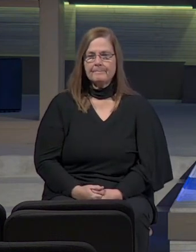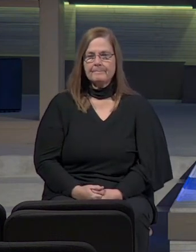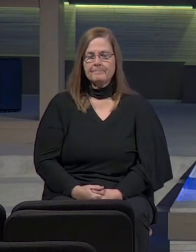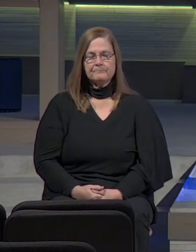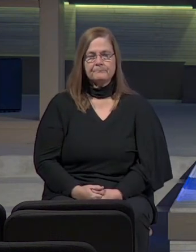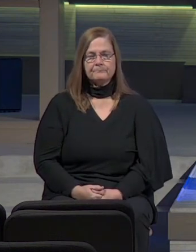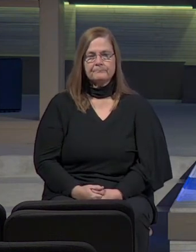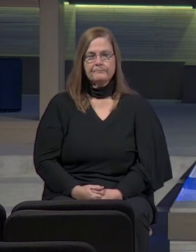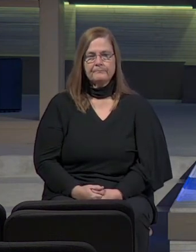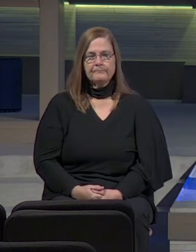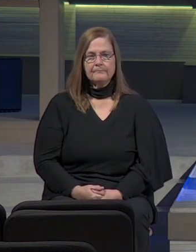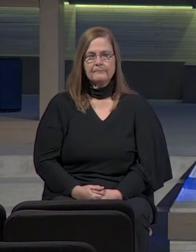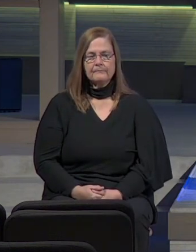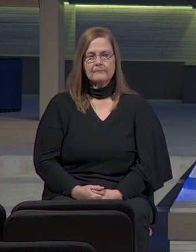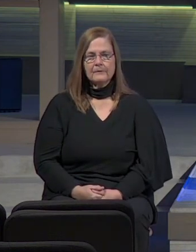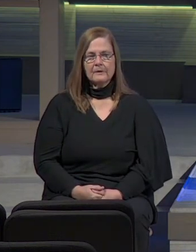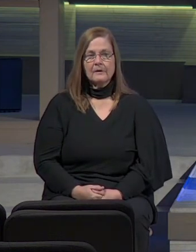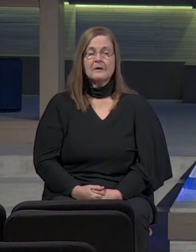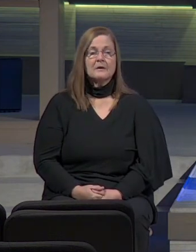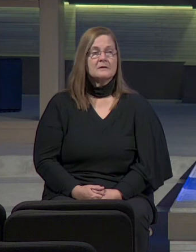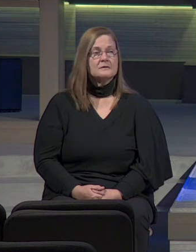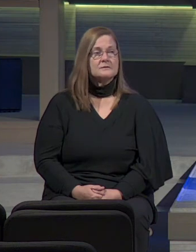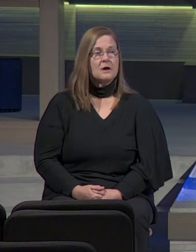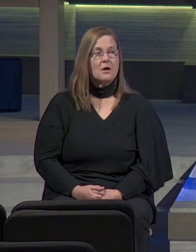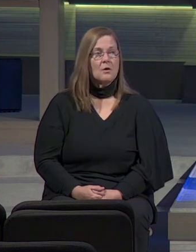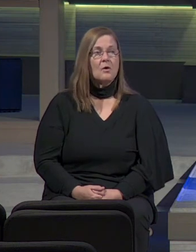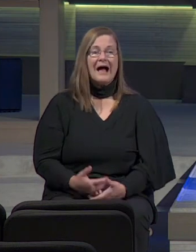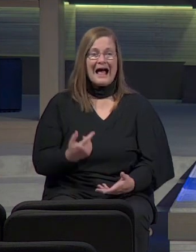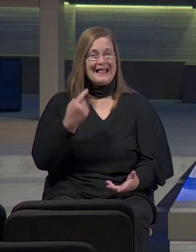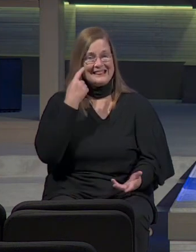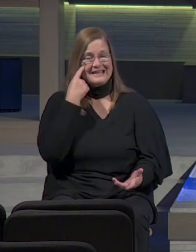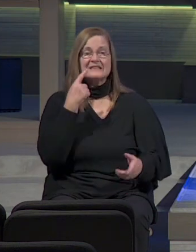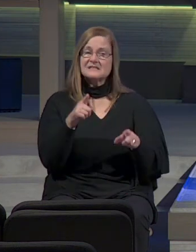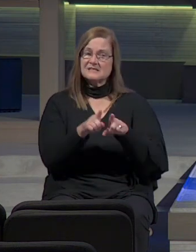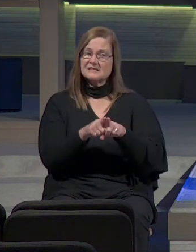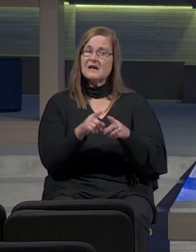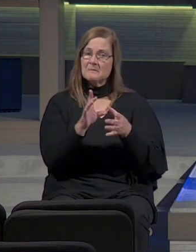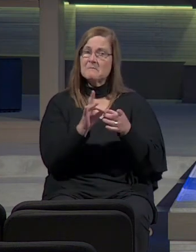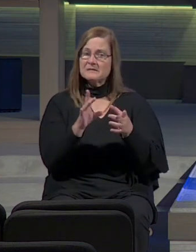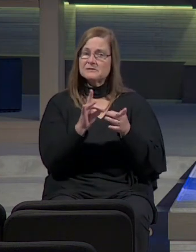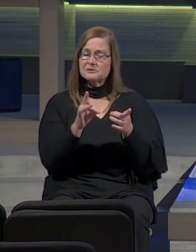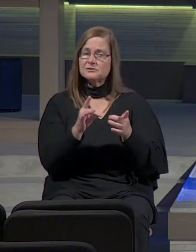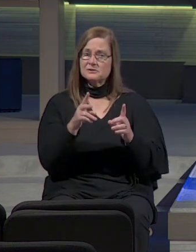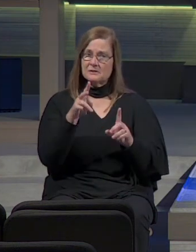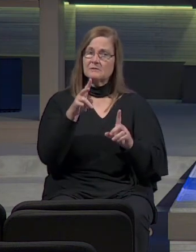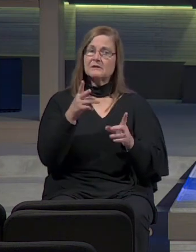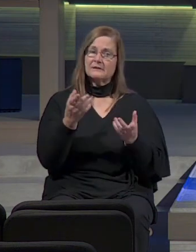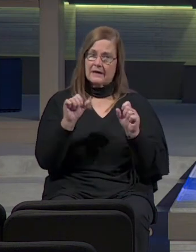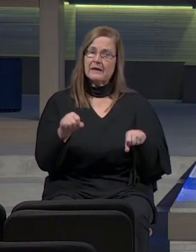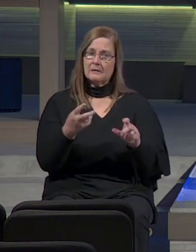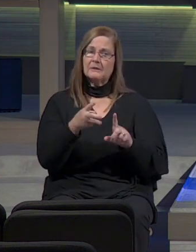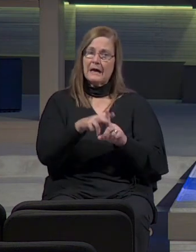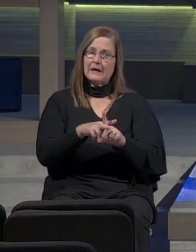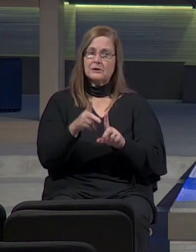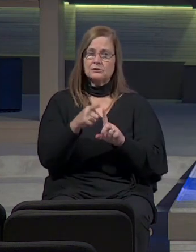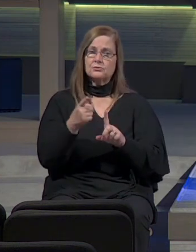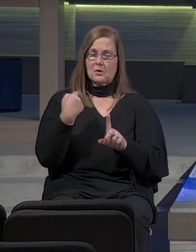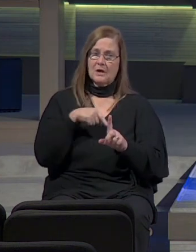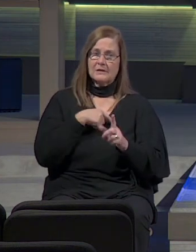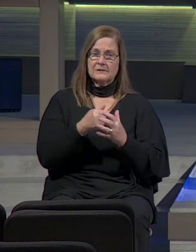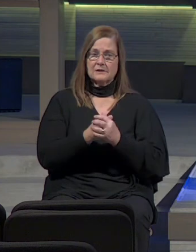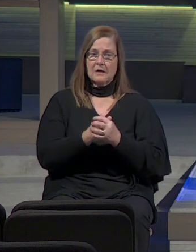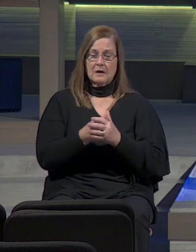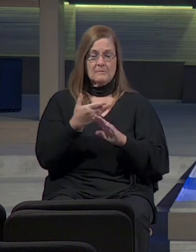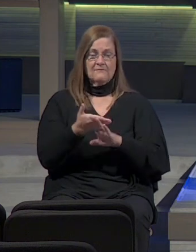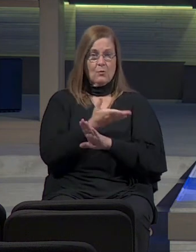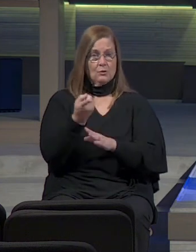So I think in some ways the same message really could be given to us. Look, before you were born, God